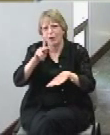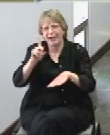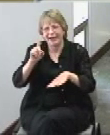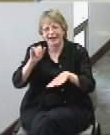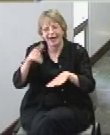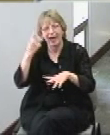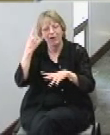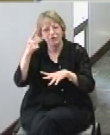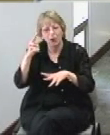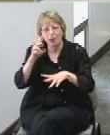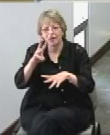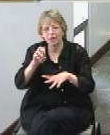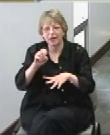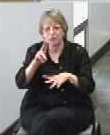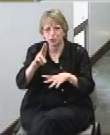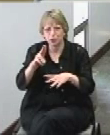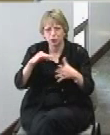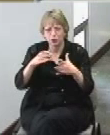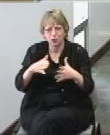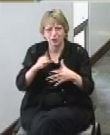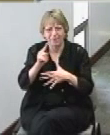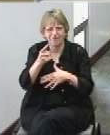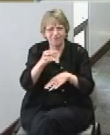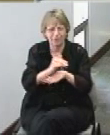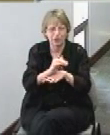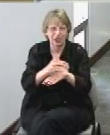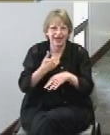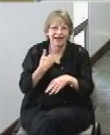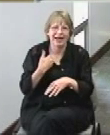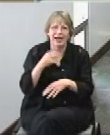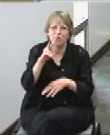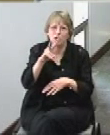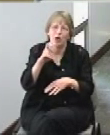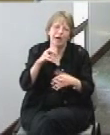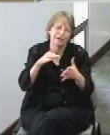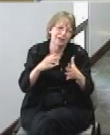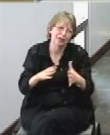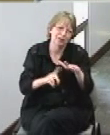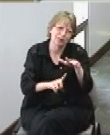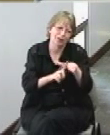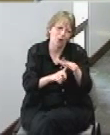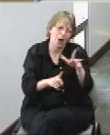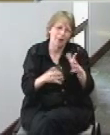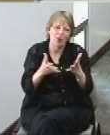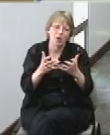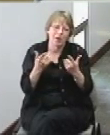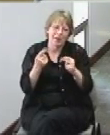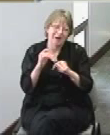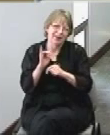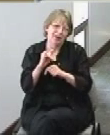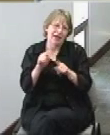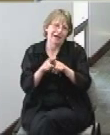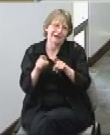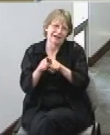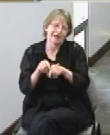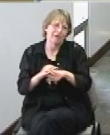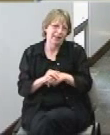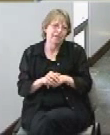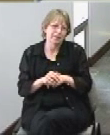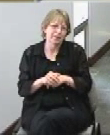students the first night they had 200 students show up we want to try to do the same thing for Hutch Juco